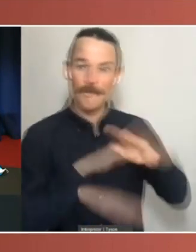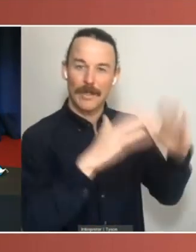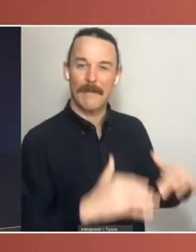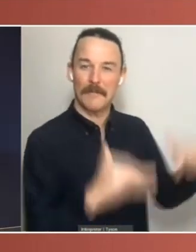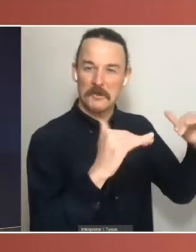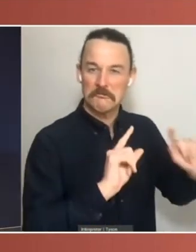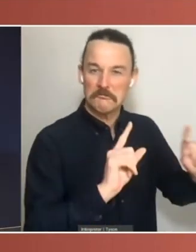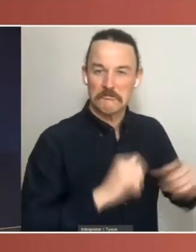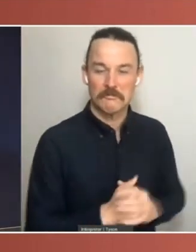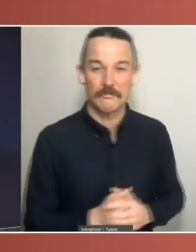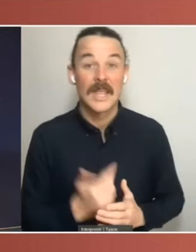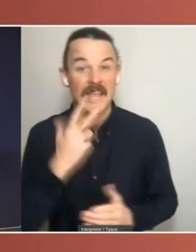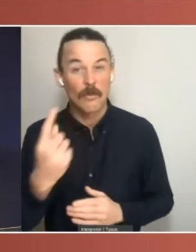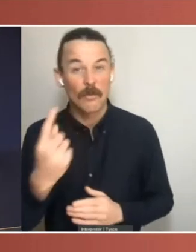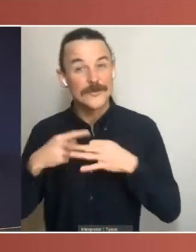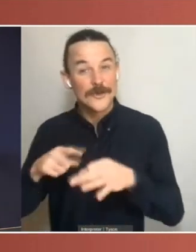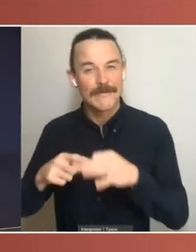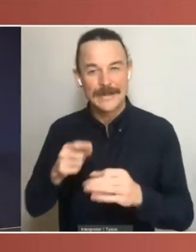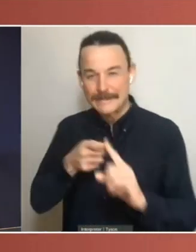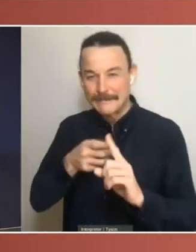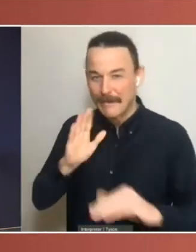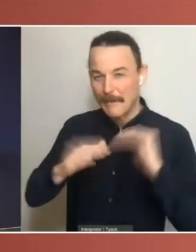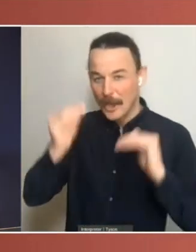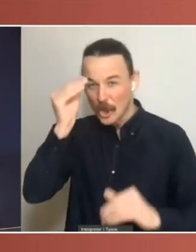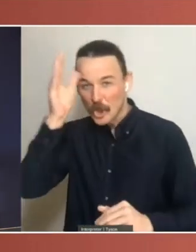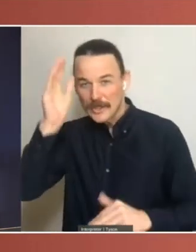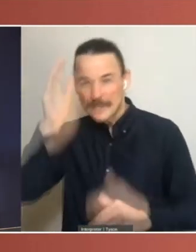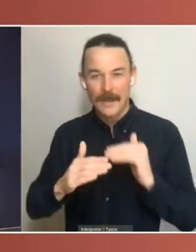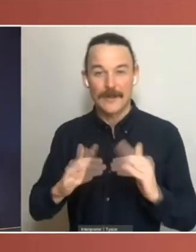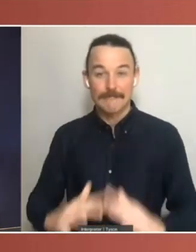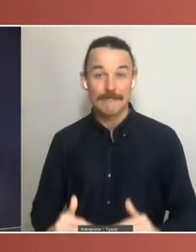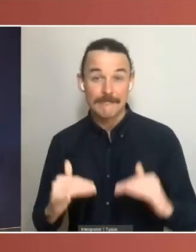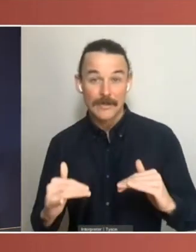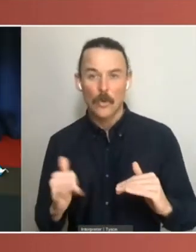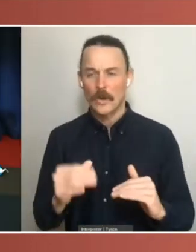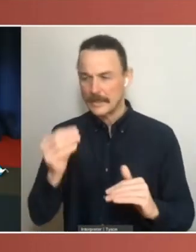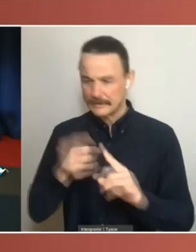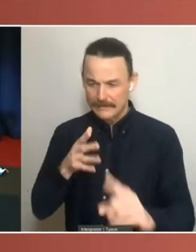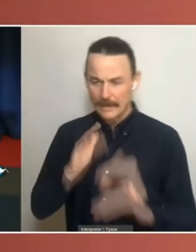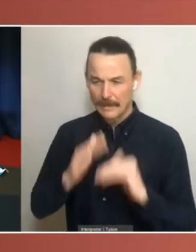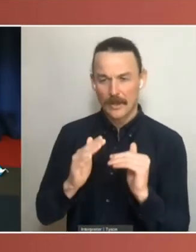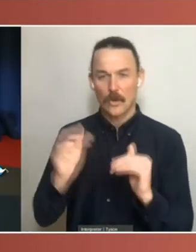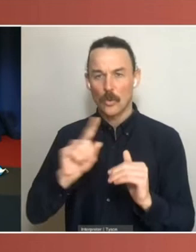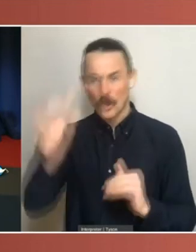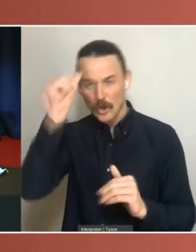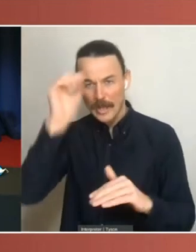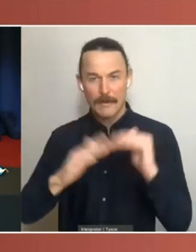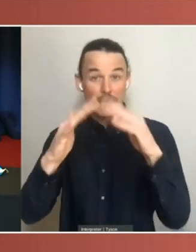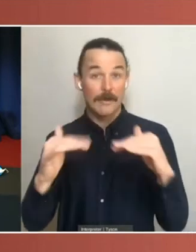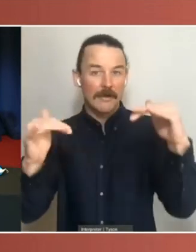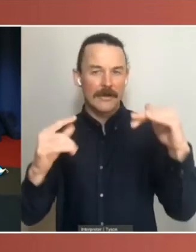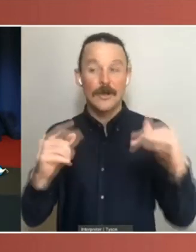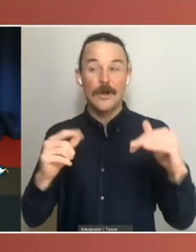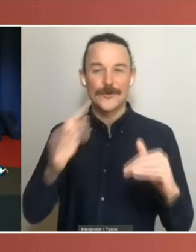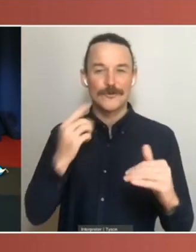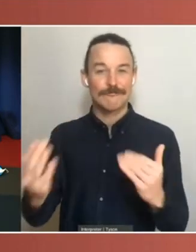about knowledge of the House of Representatives, for example, how that might compare. Yes, and no doubt knowledge of